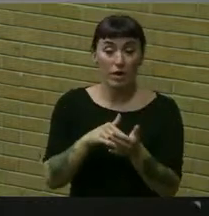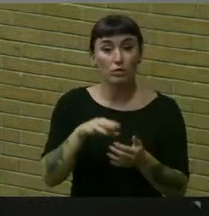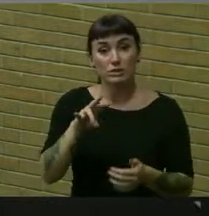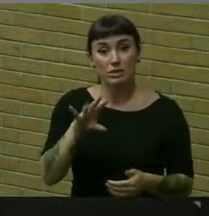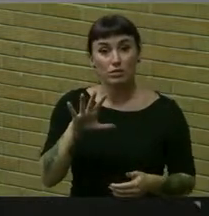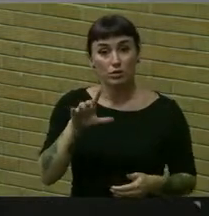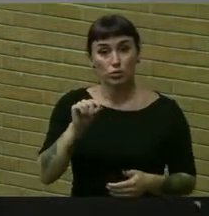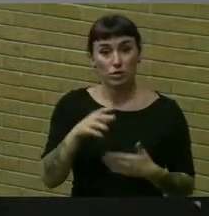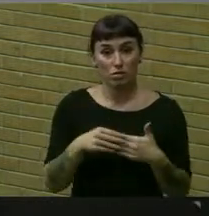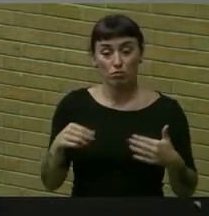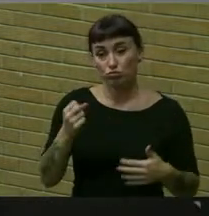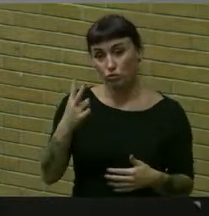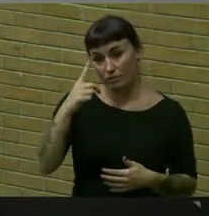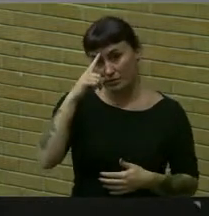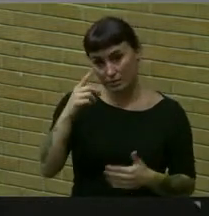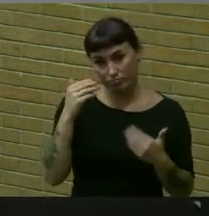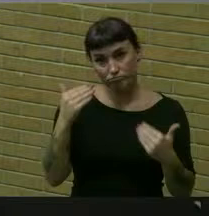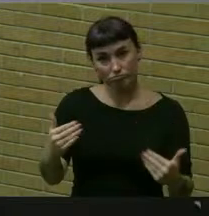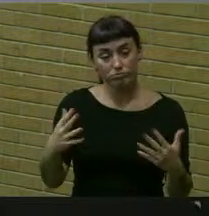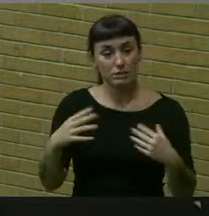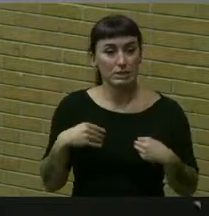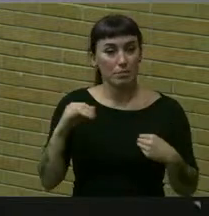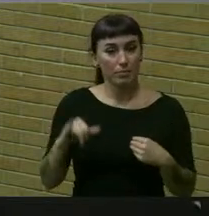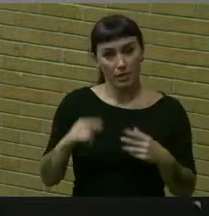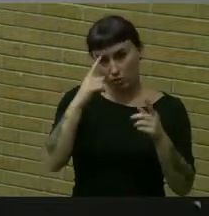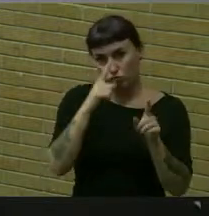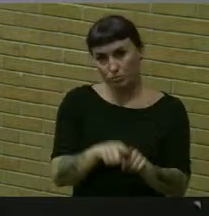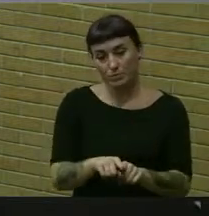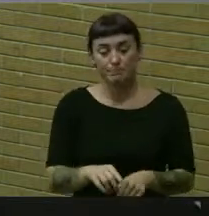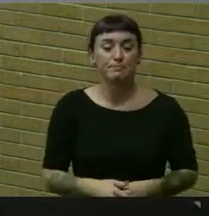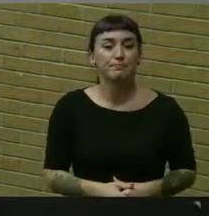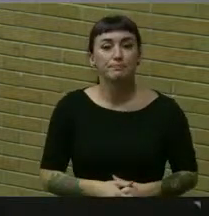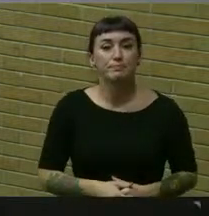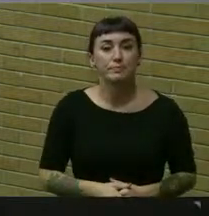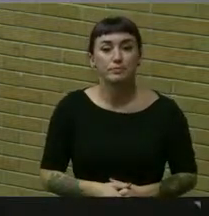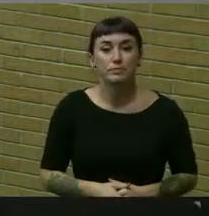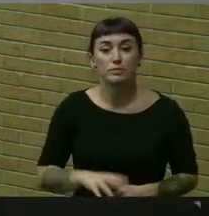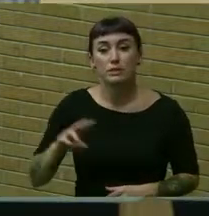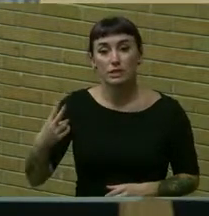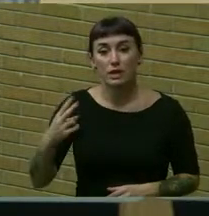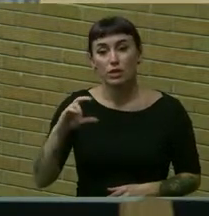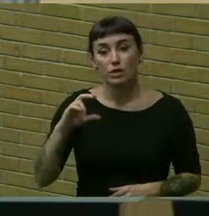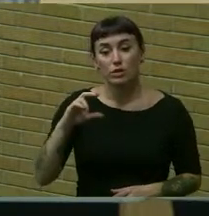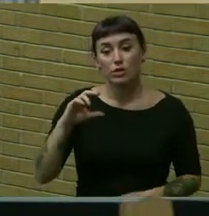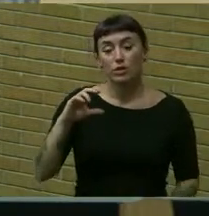and 12 cents i move that we adopt the resolution before us second